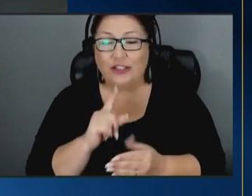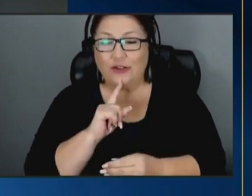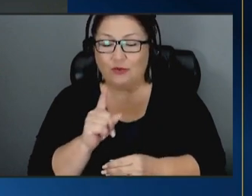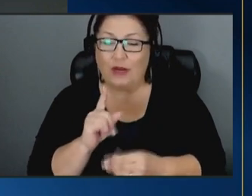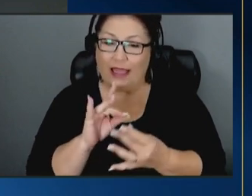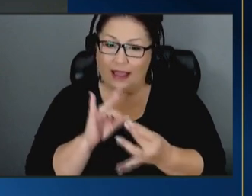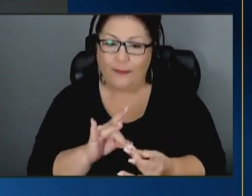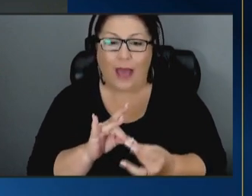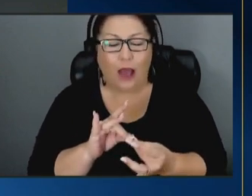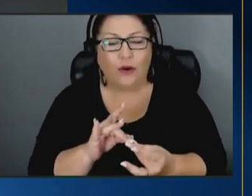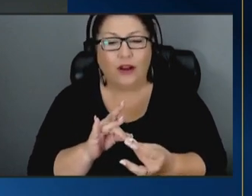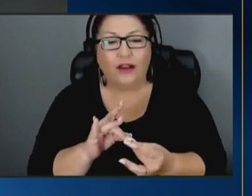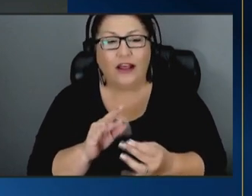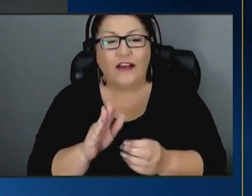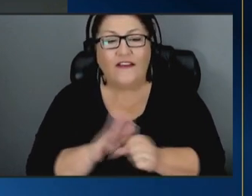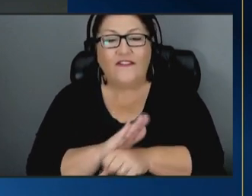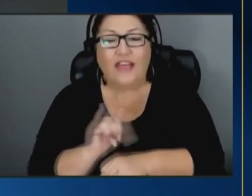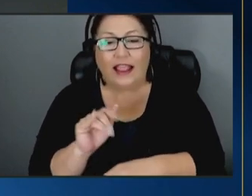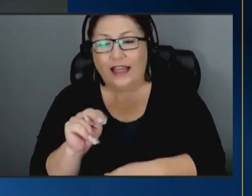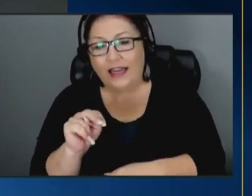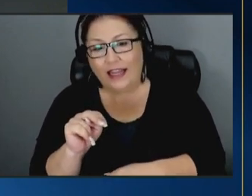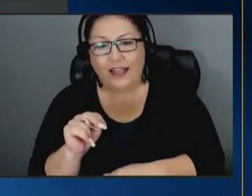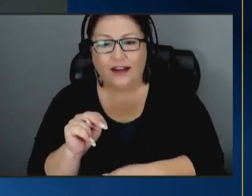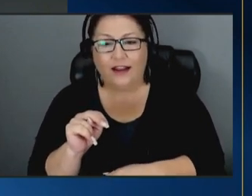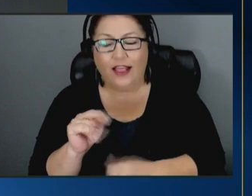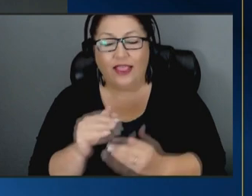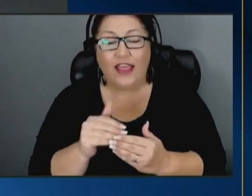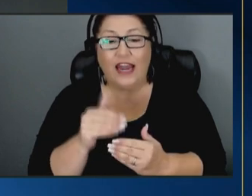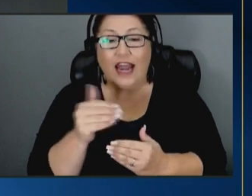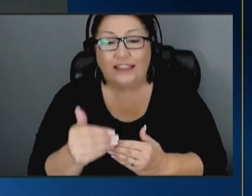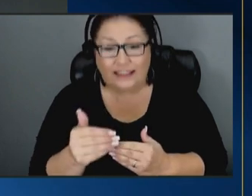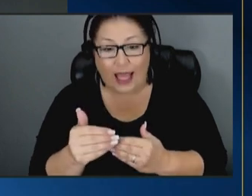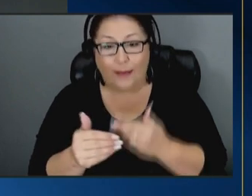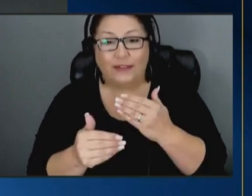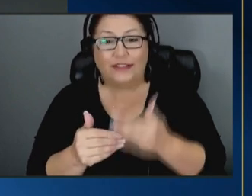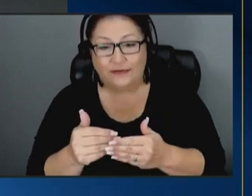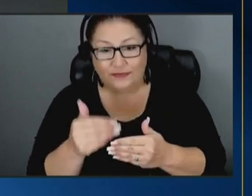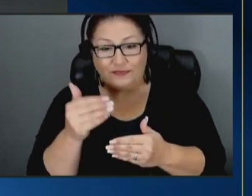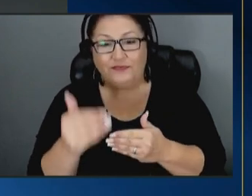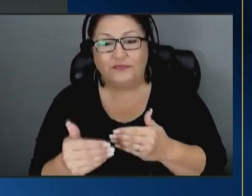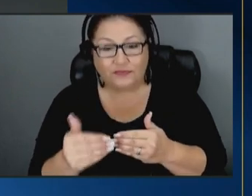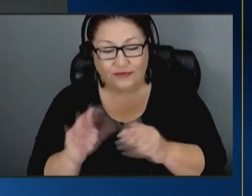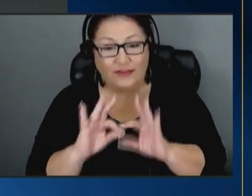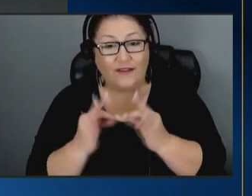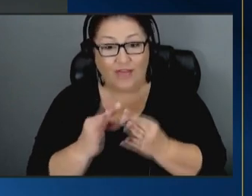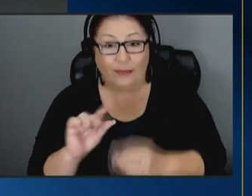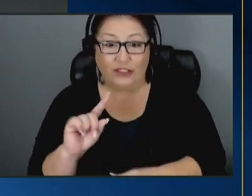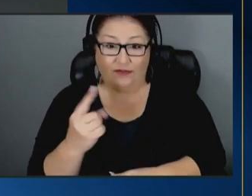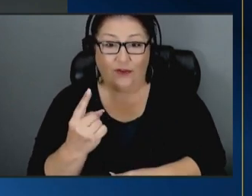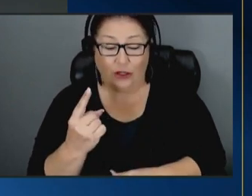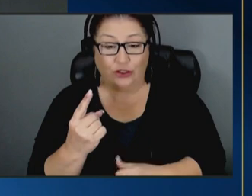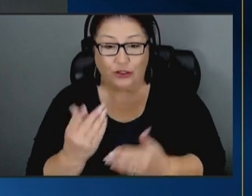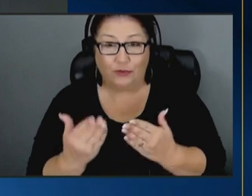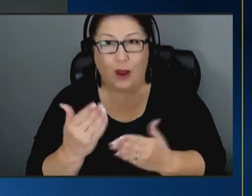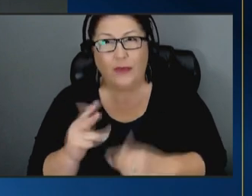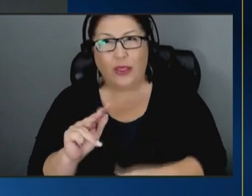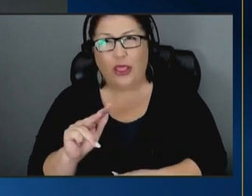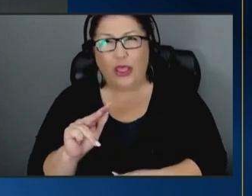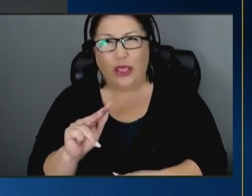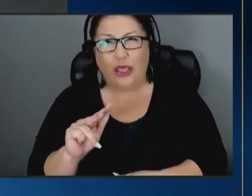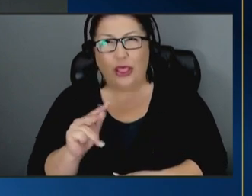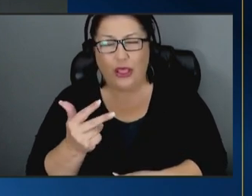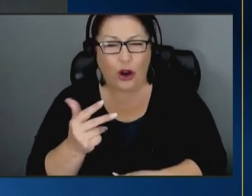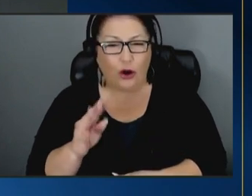filling in the you know the next steps and and families first was probably the third and fourth